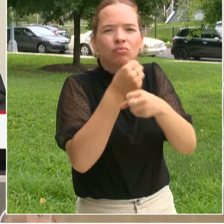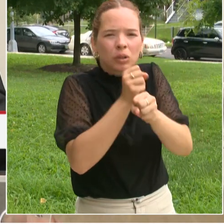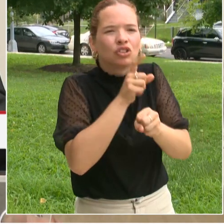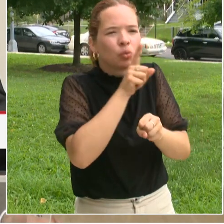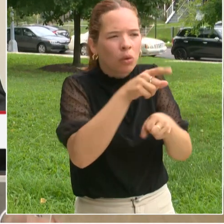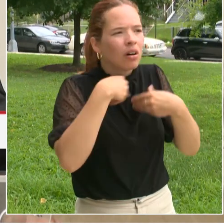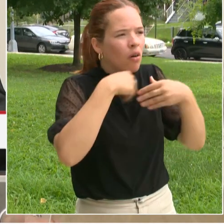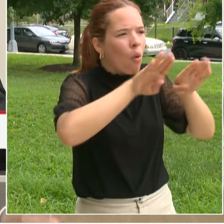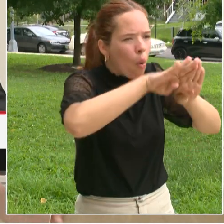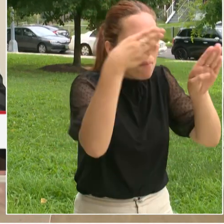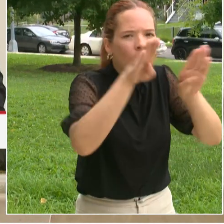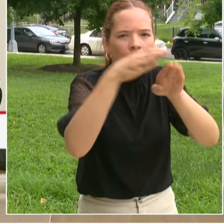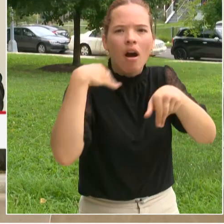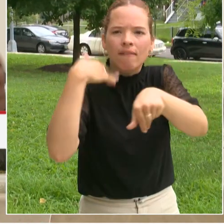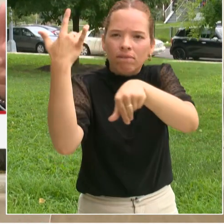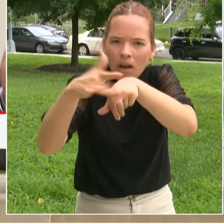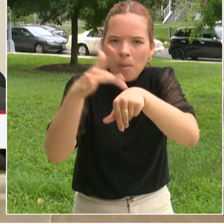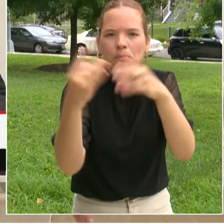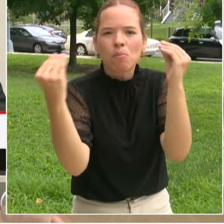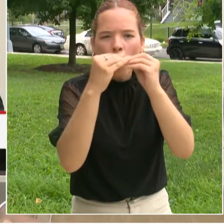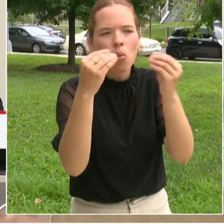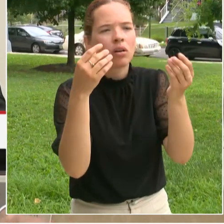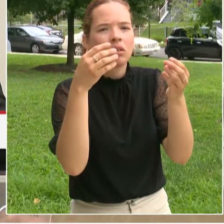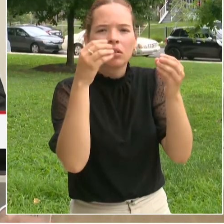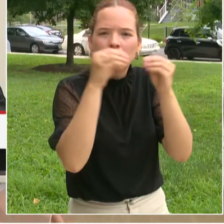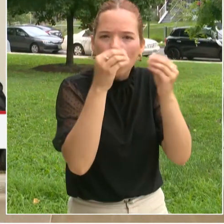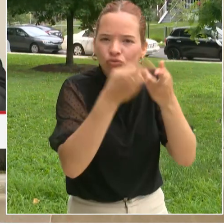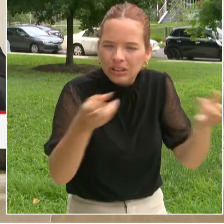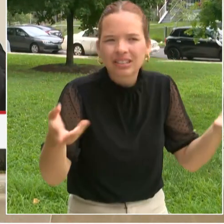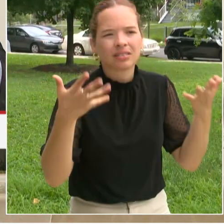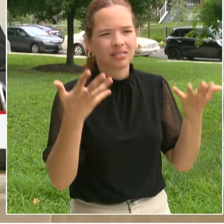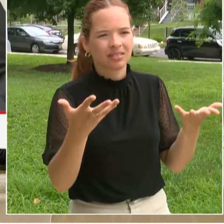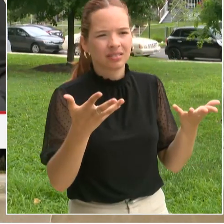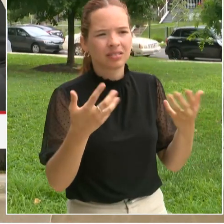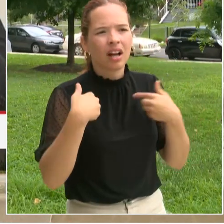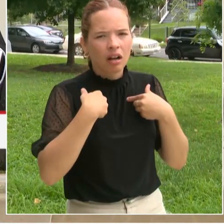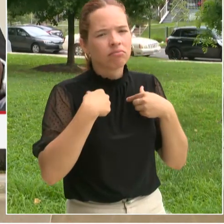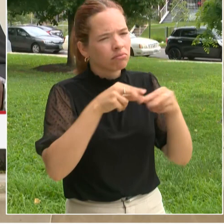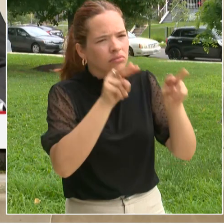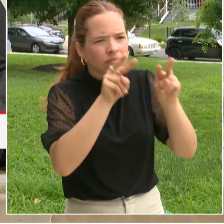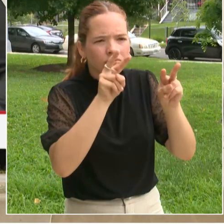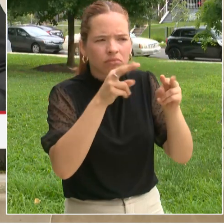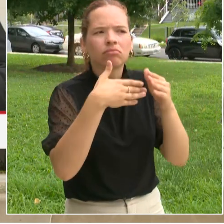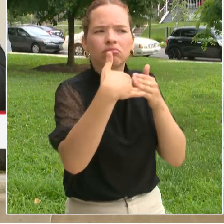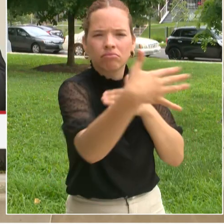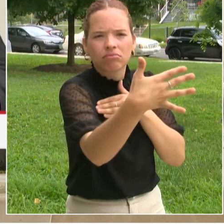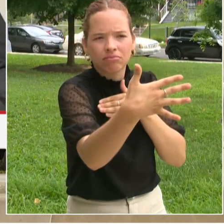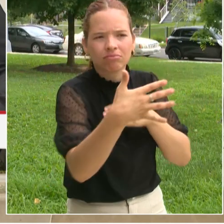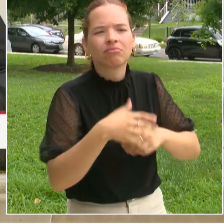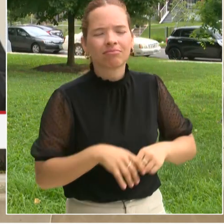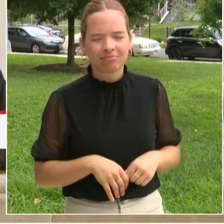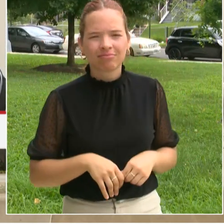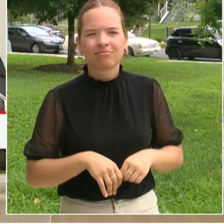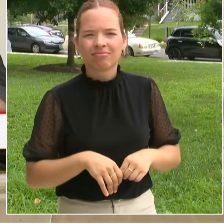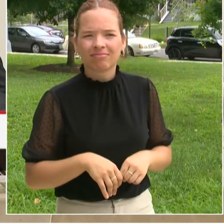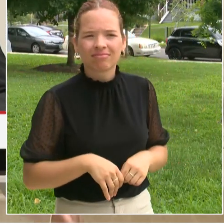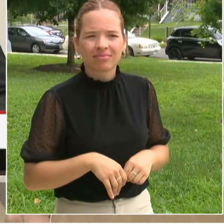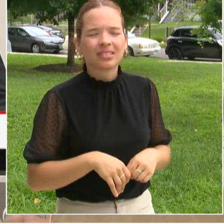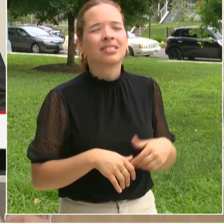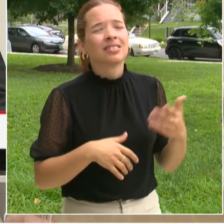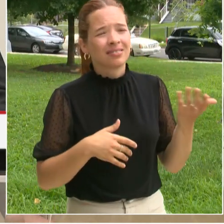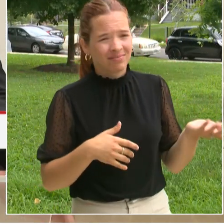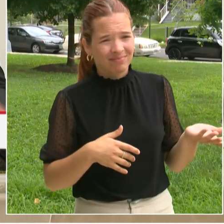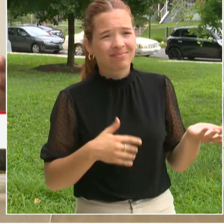feedback that we receive and we look forward to gathering more feedback. We know families have lots of documents that they have to complete at the beginning of the school year